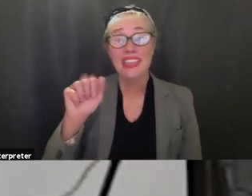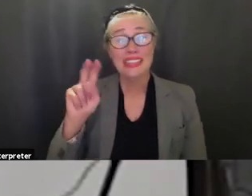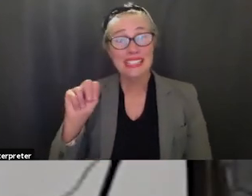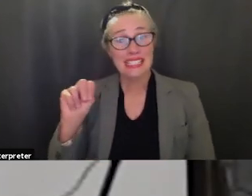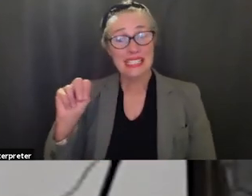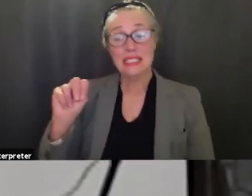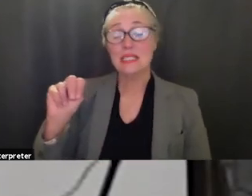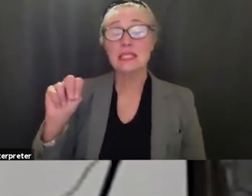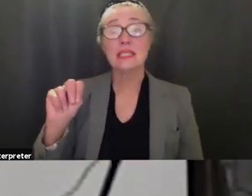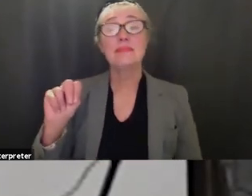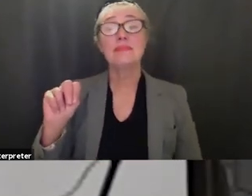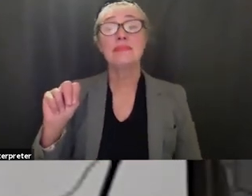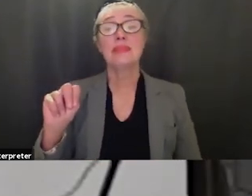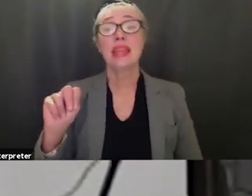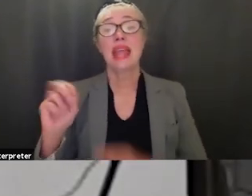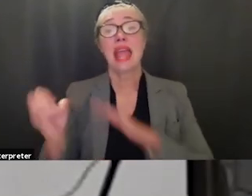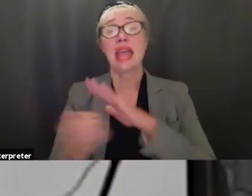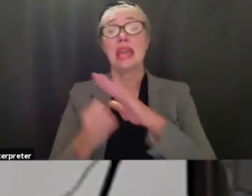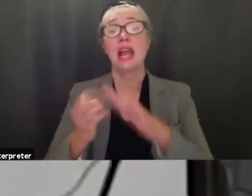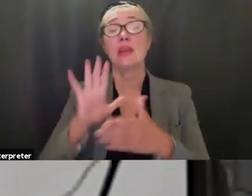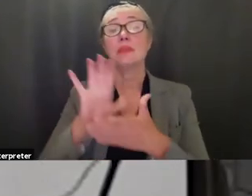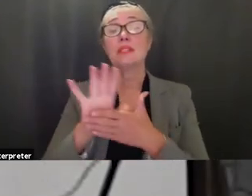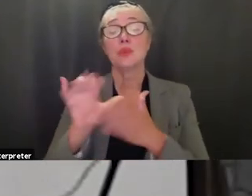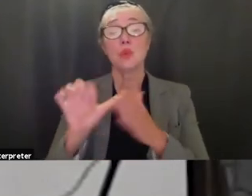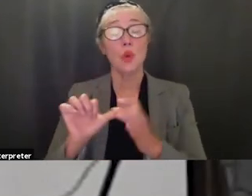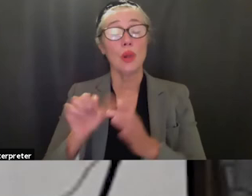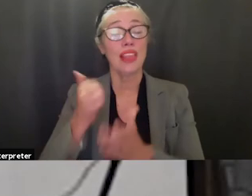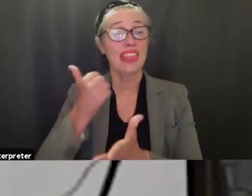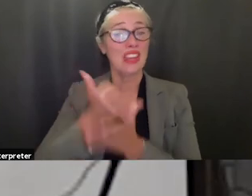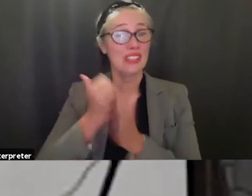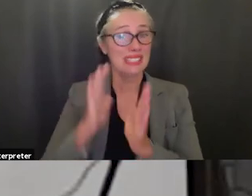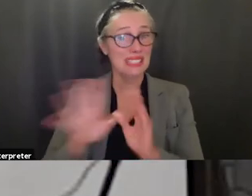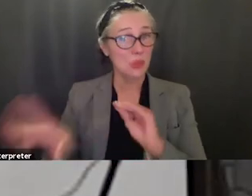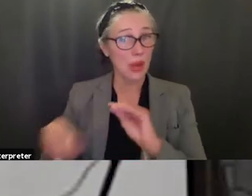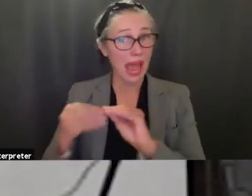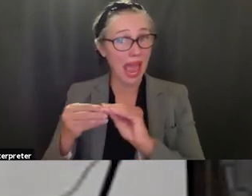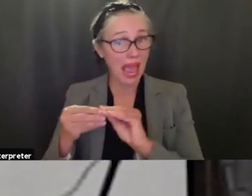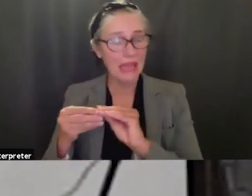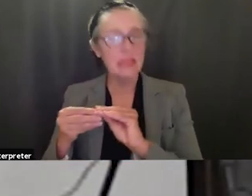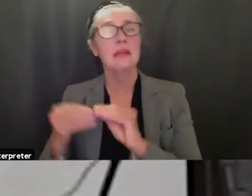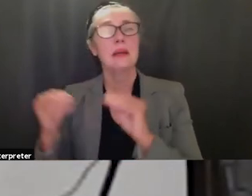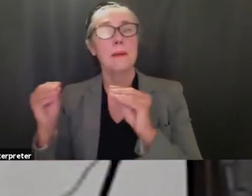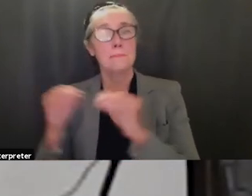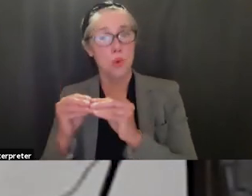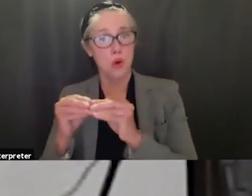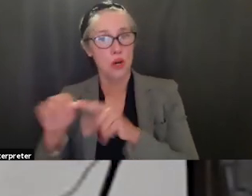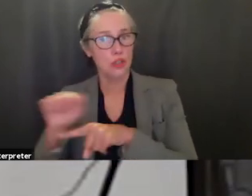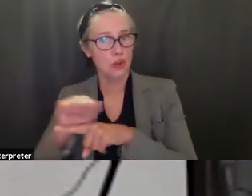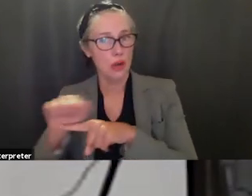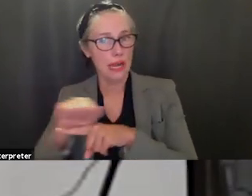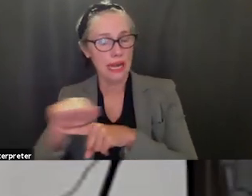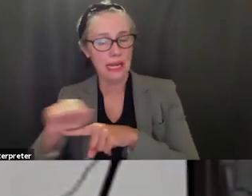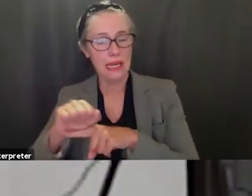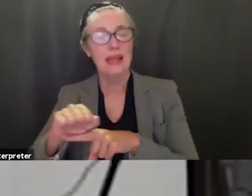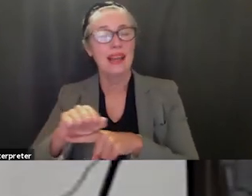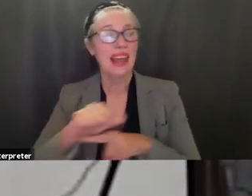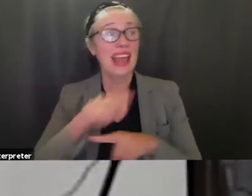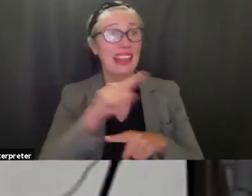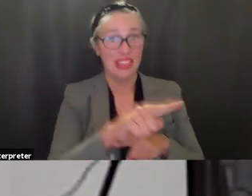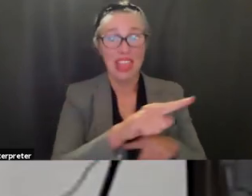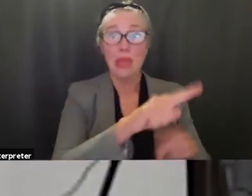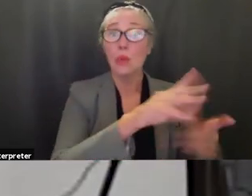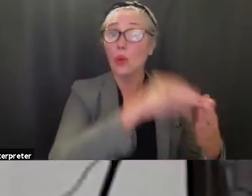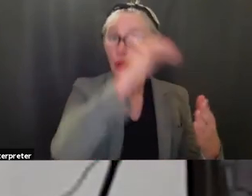elementary assistant principals are going to have an additional training after that sort of a train the trainer model